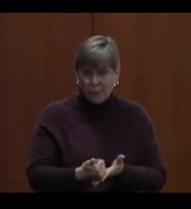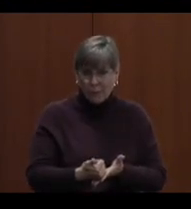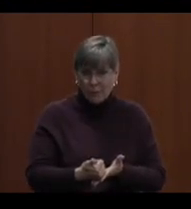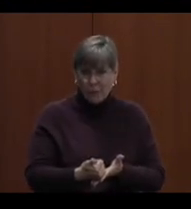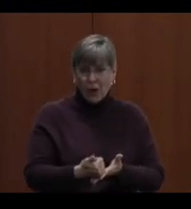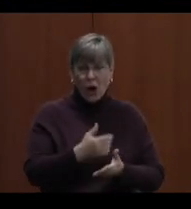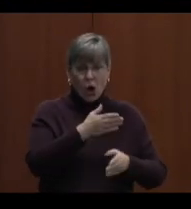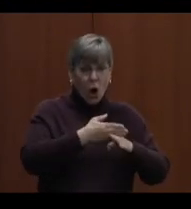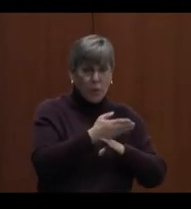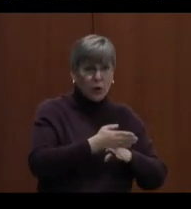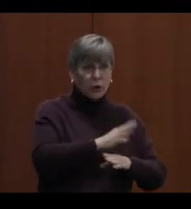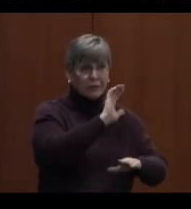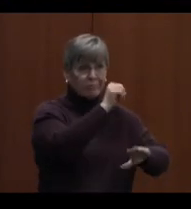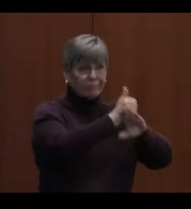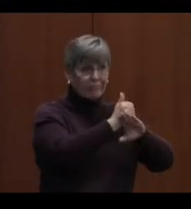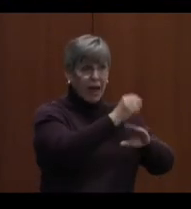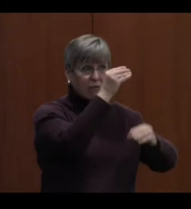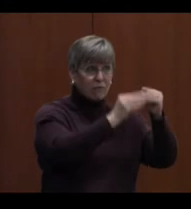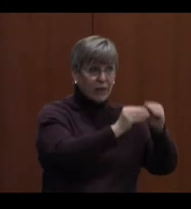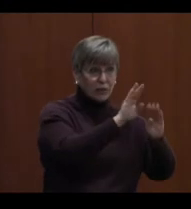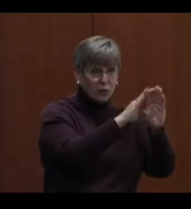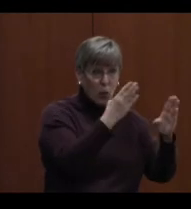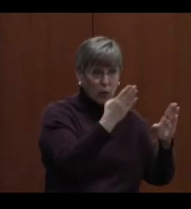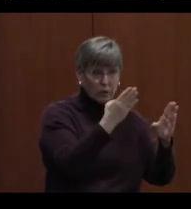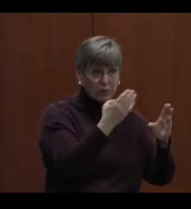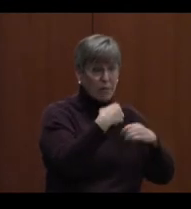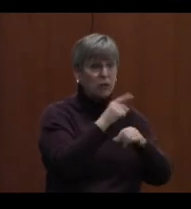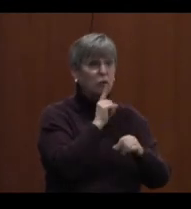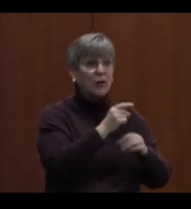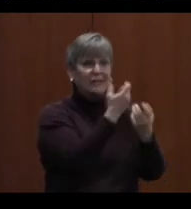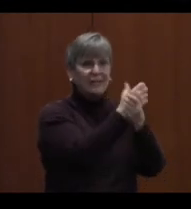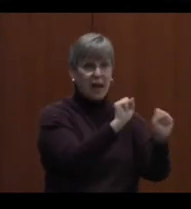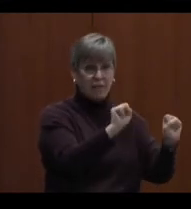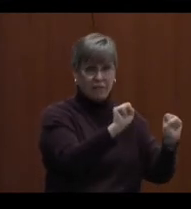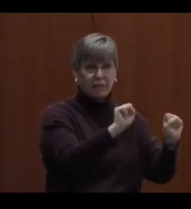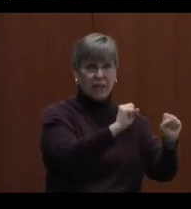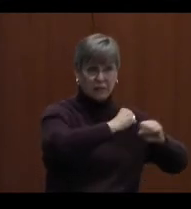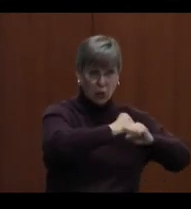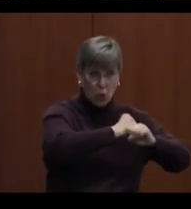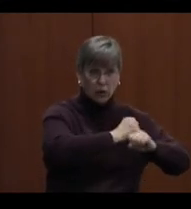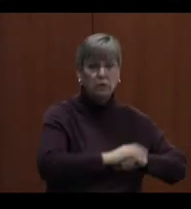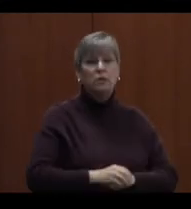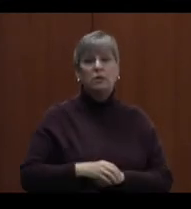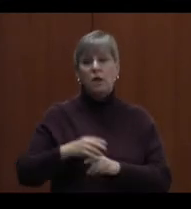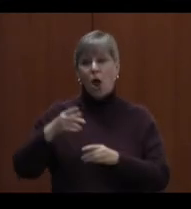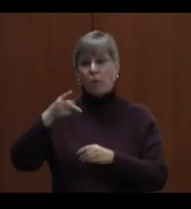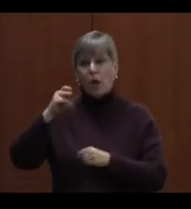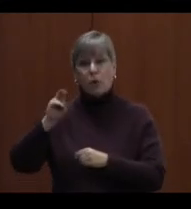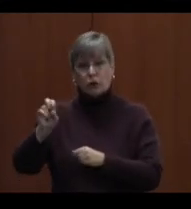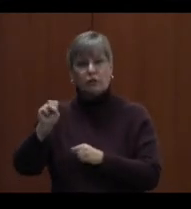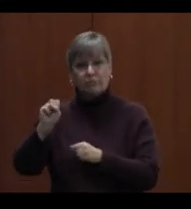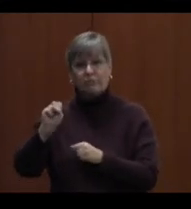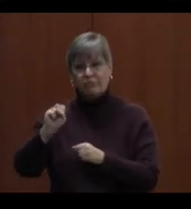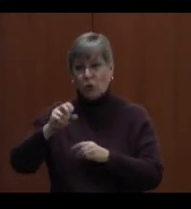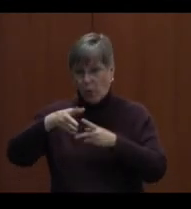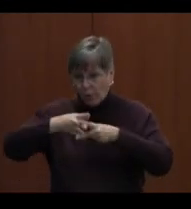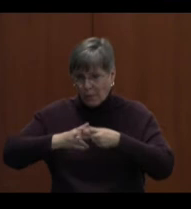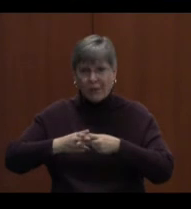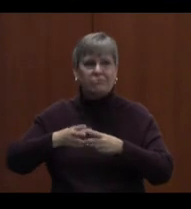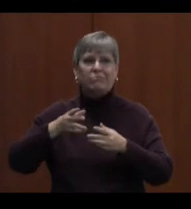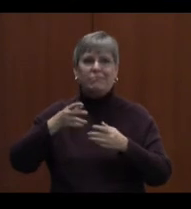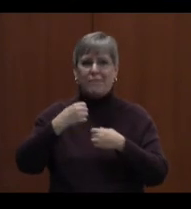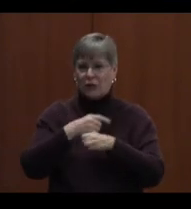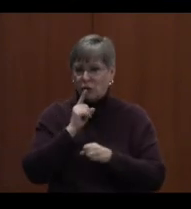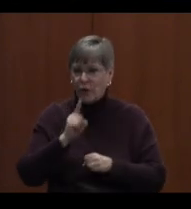install and repair doors that keeps us safe and secure. Plumbers keep faucets running to help hands stay germ